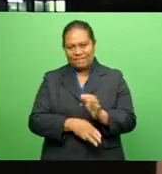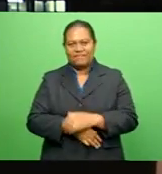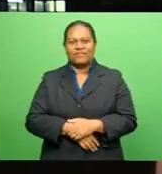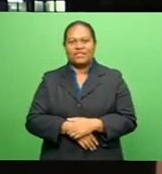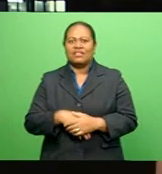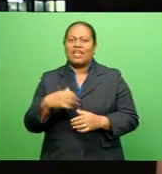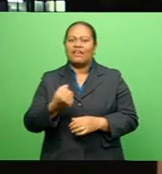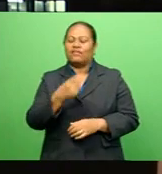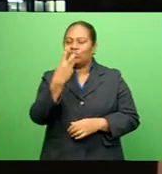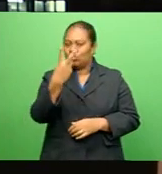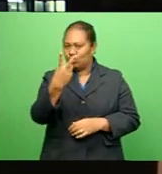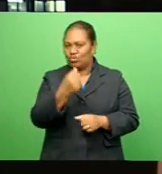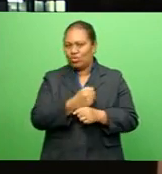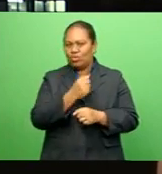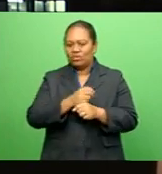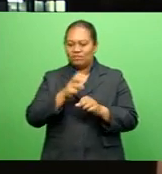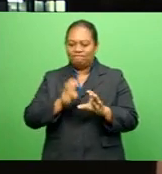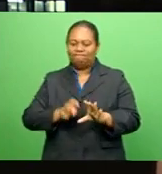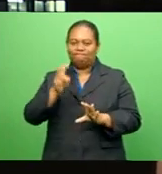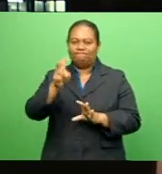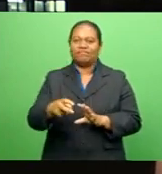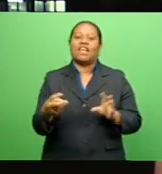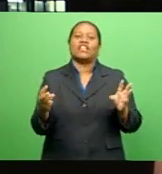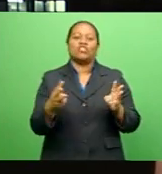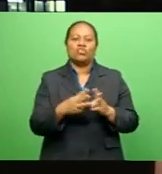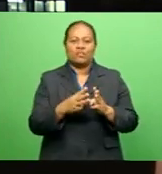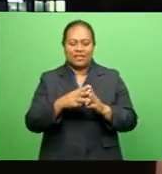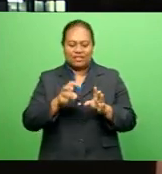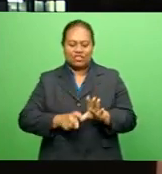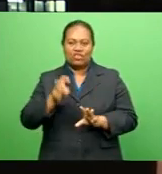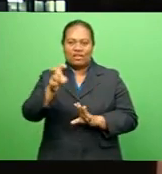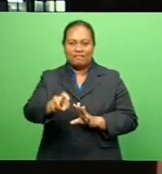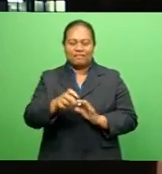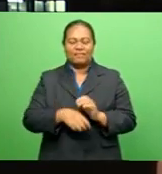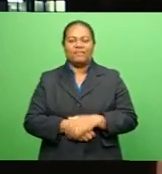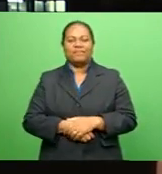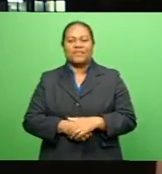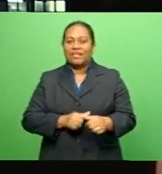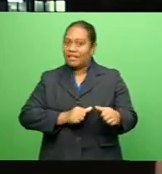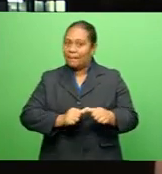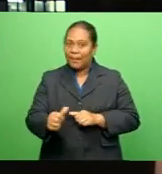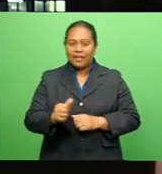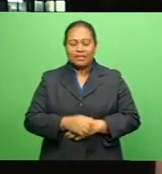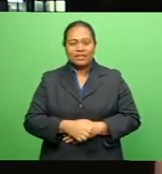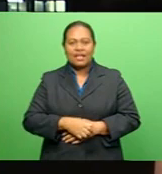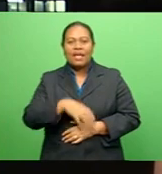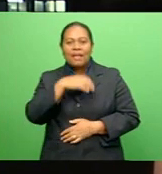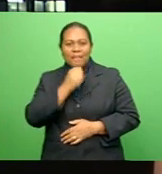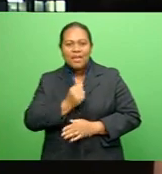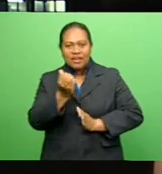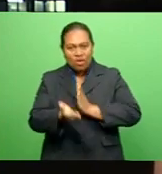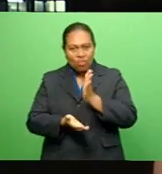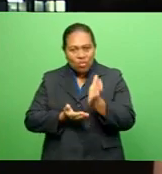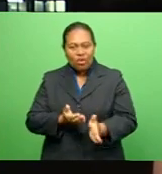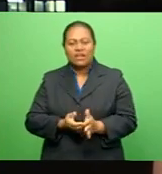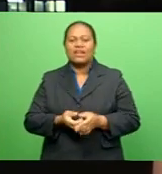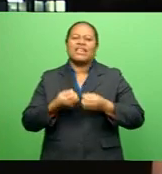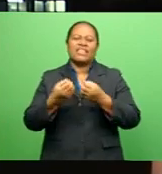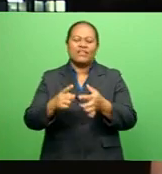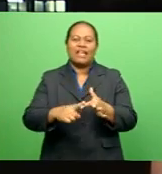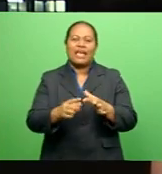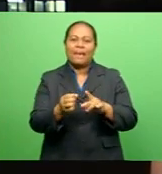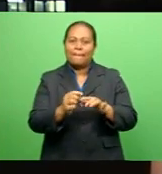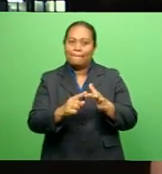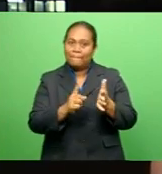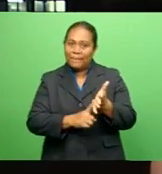scooped two goals in the Long Jump and Triple Jump event And in the For the Best Male Award It was given to Epele Vaklaloma